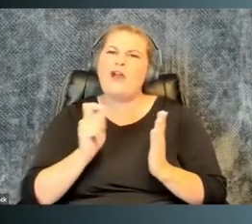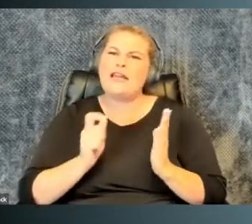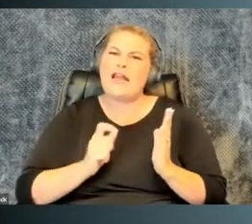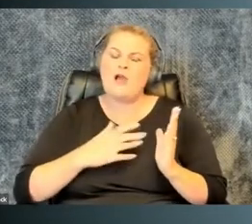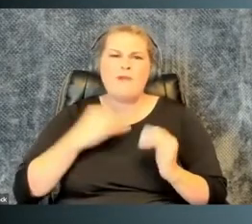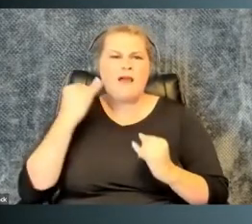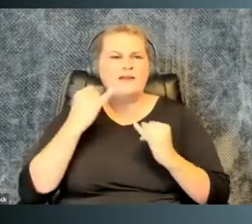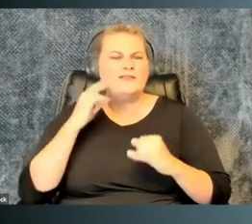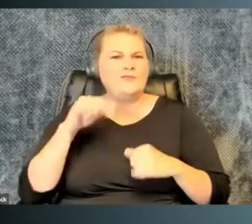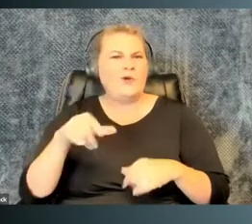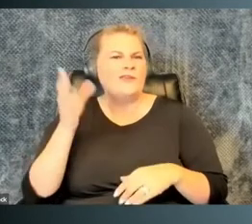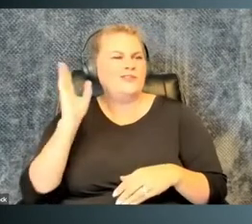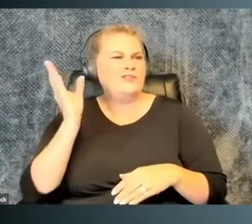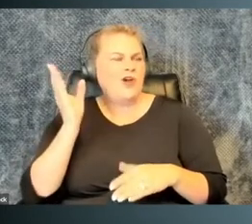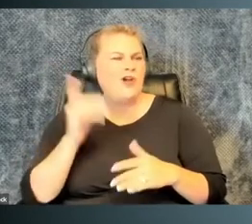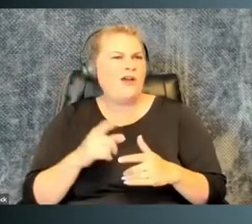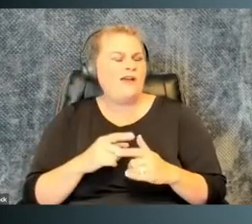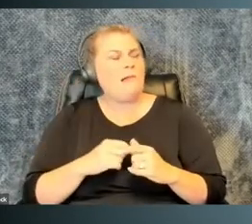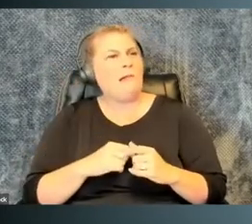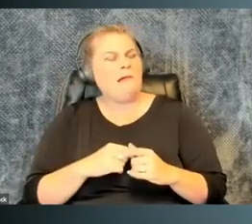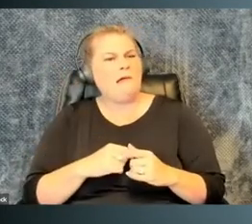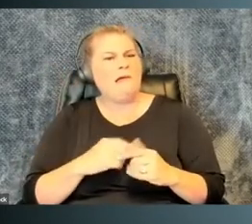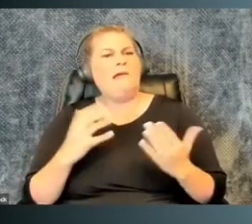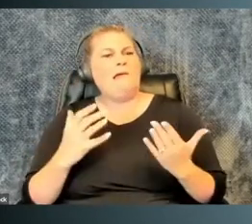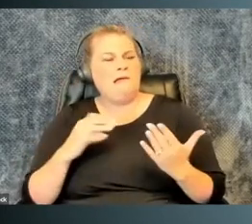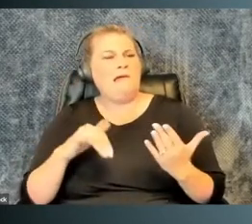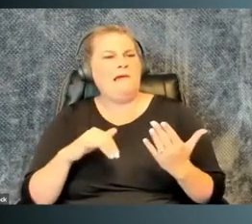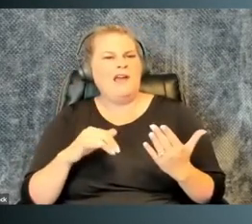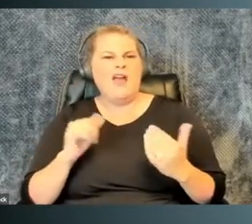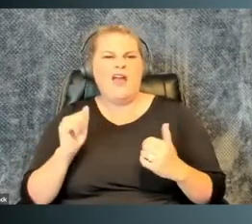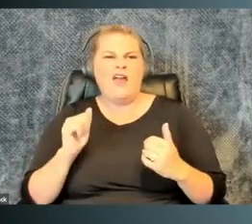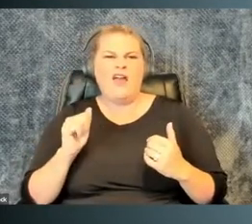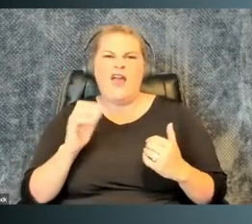didn't expect when I started writing down my ideas for this talk, in fact.